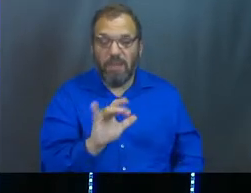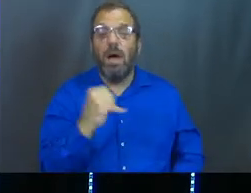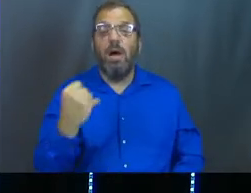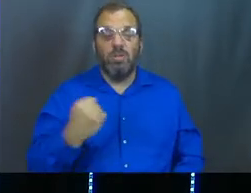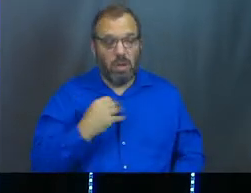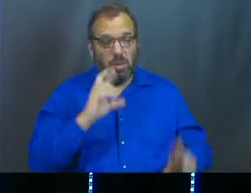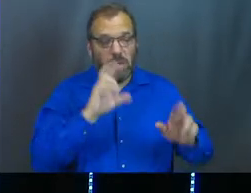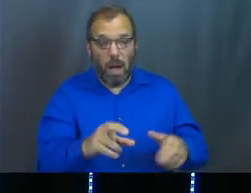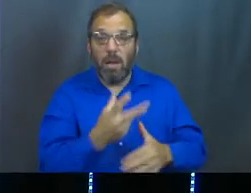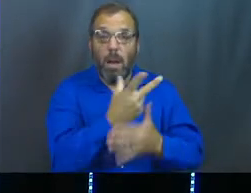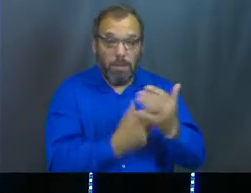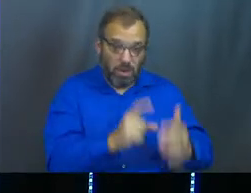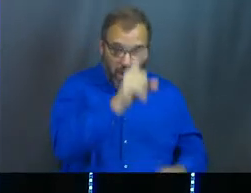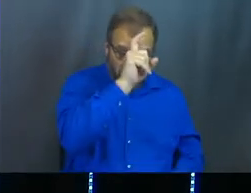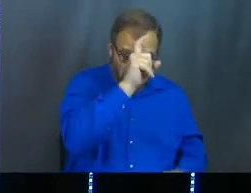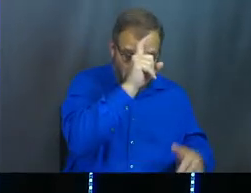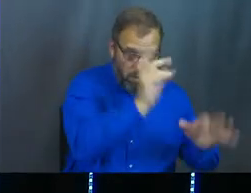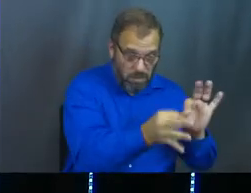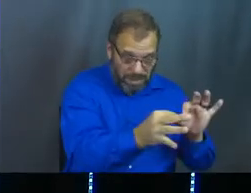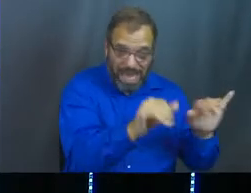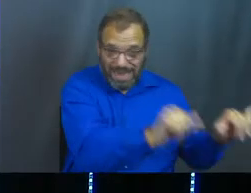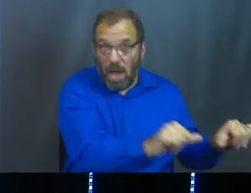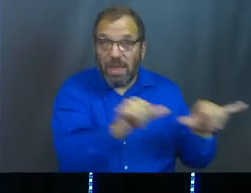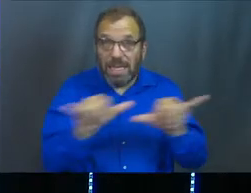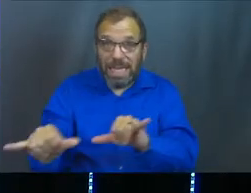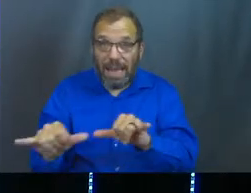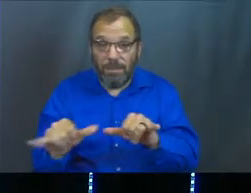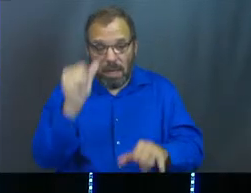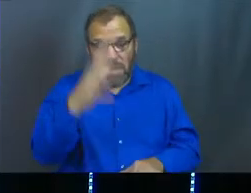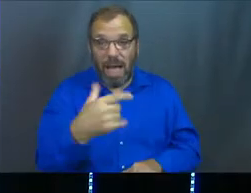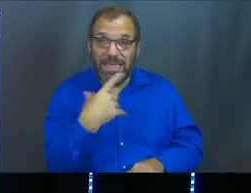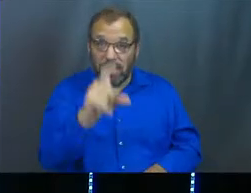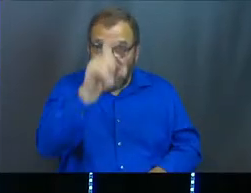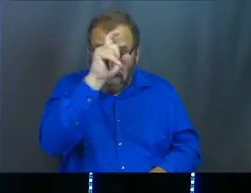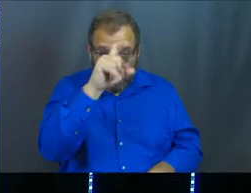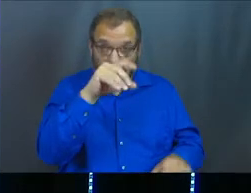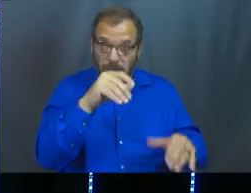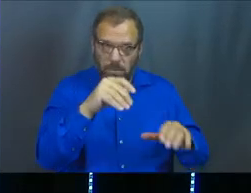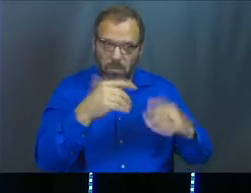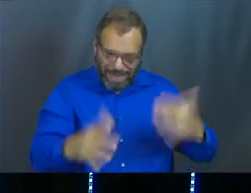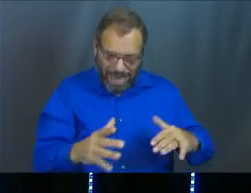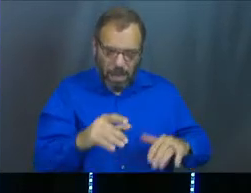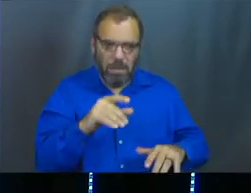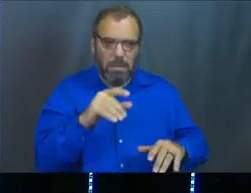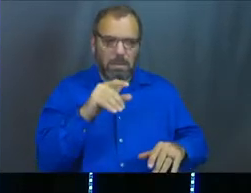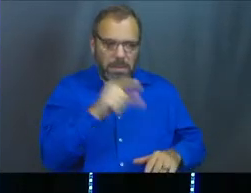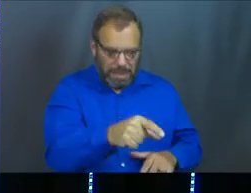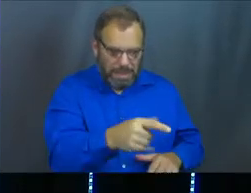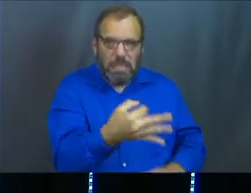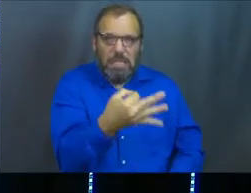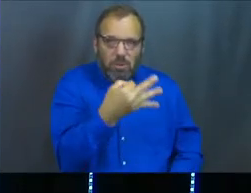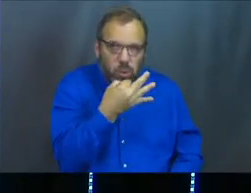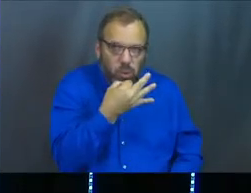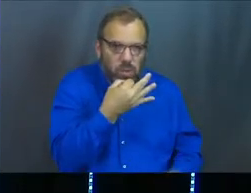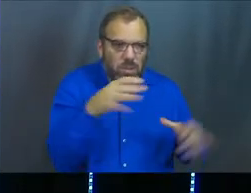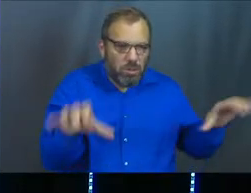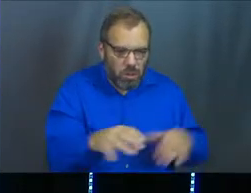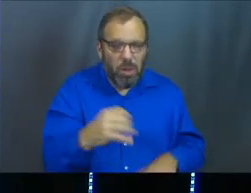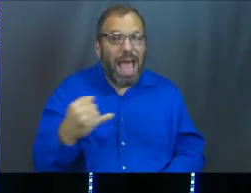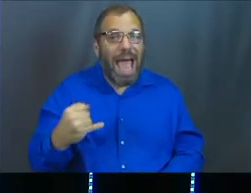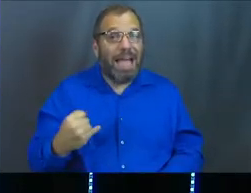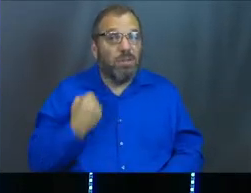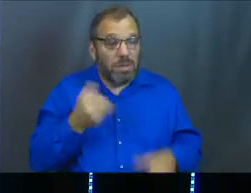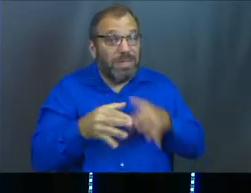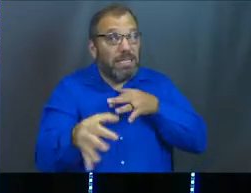Joseph responded, both of Pharaoh's dreams mean the same thing. God is telling Pharaoh in advance what he is about to do, and then Joseph